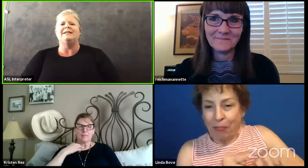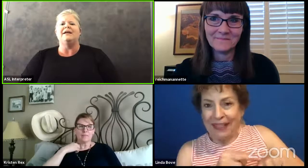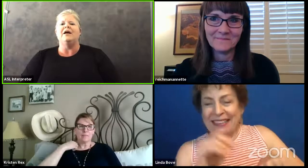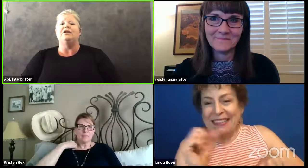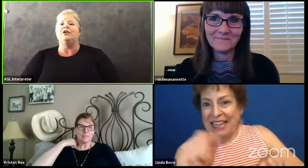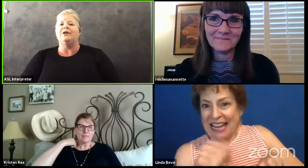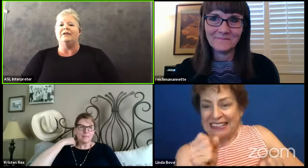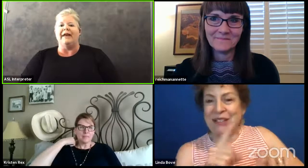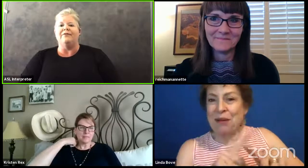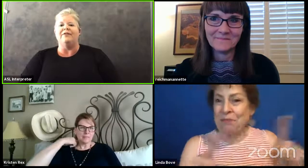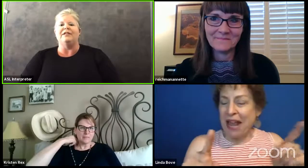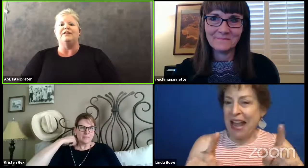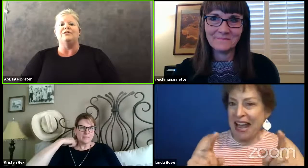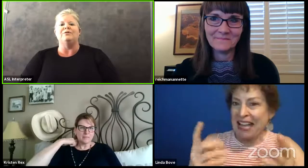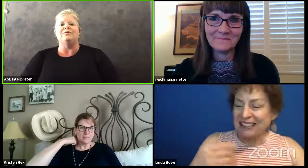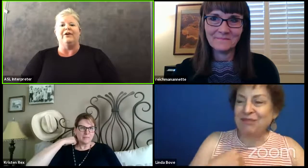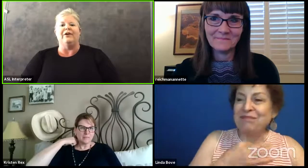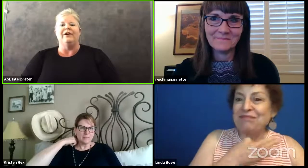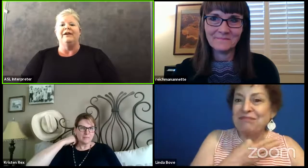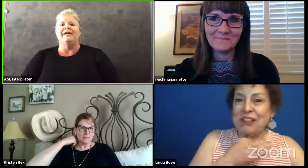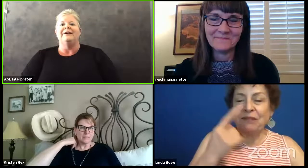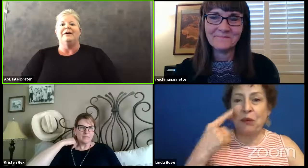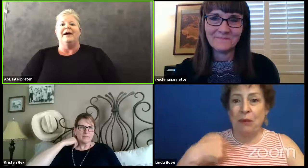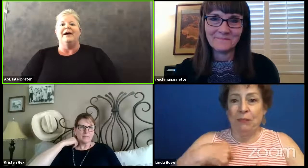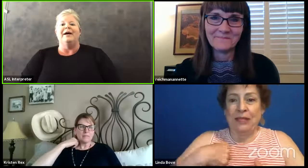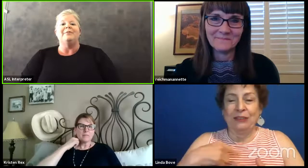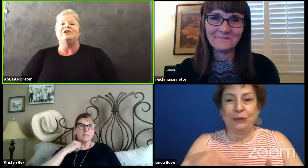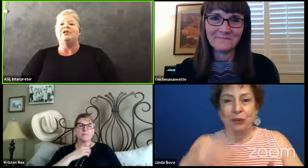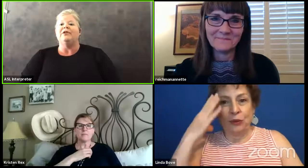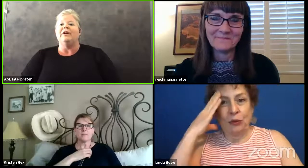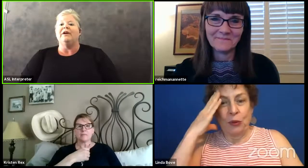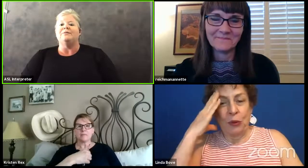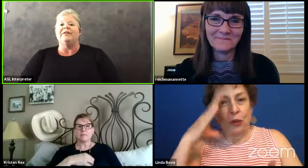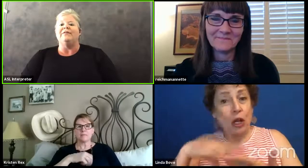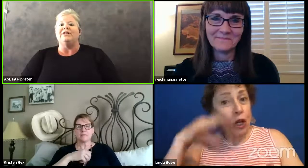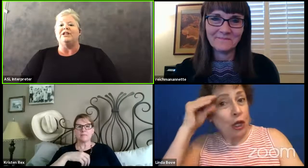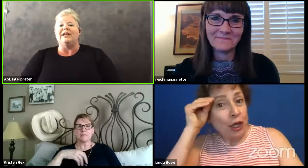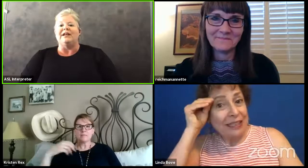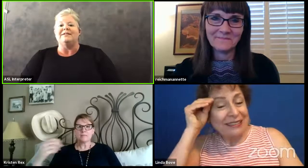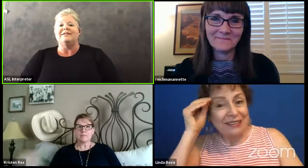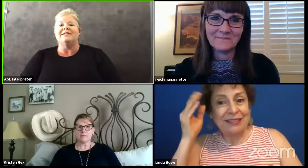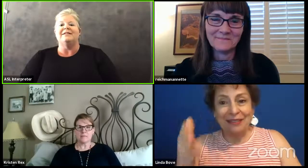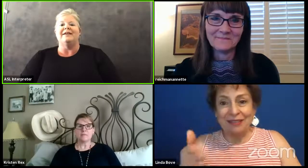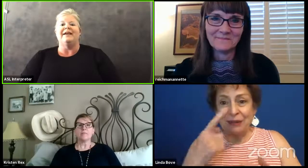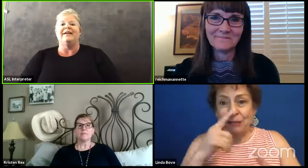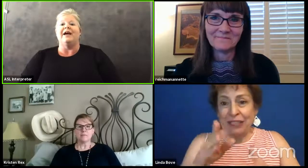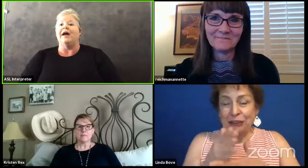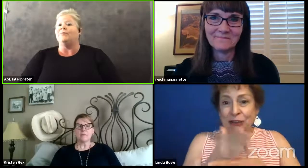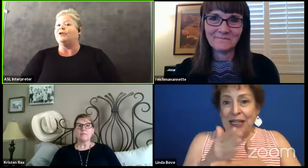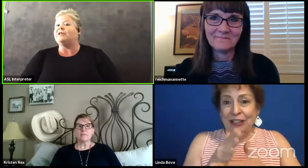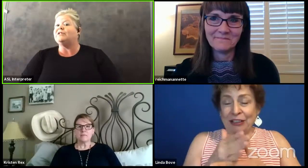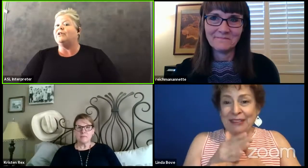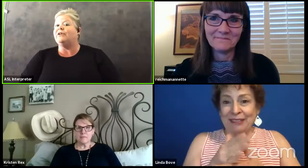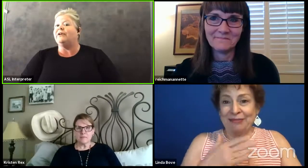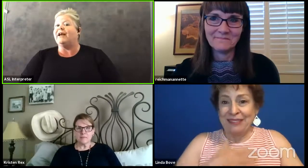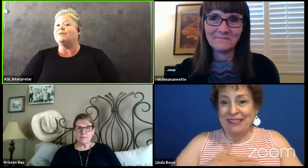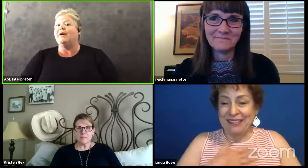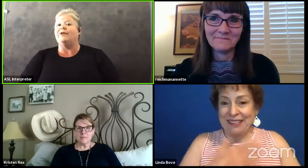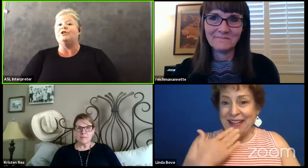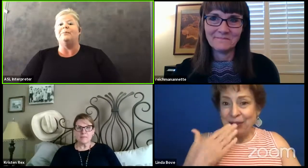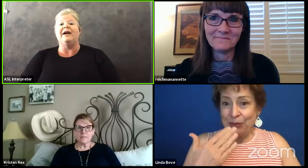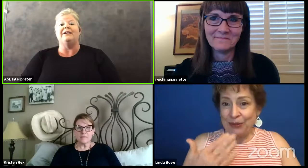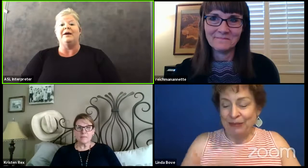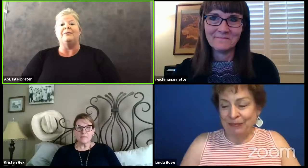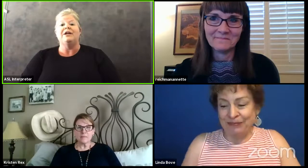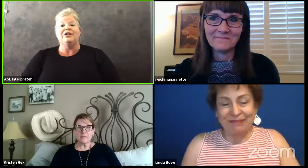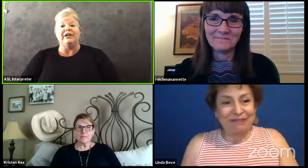that might look like for this new year? I'm just curious what the vision is, and I'm curious to learn as